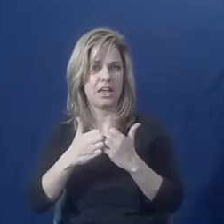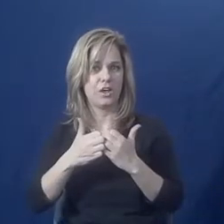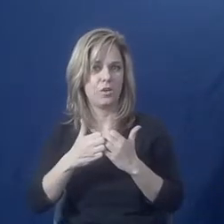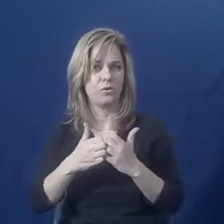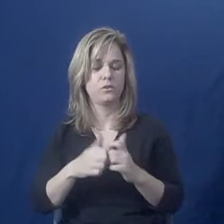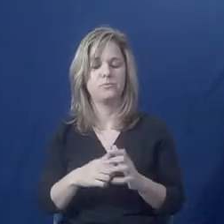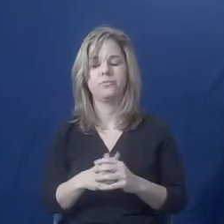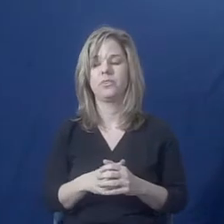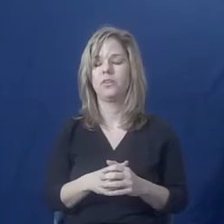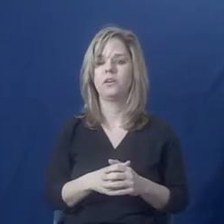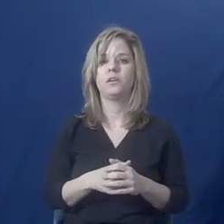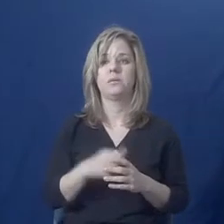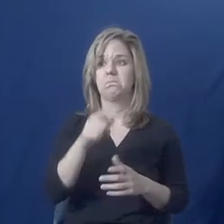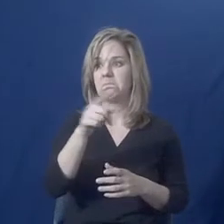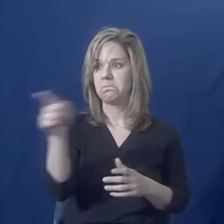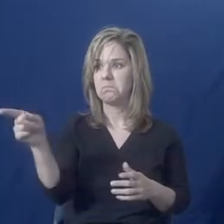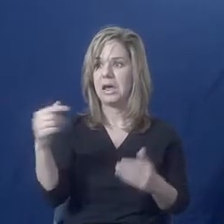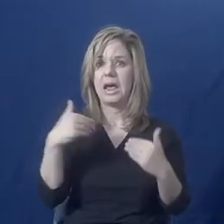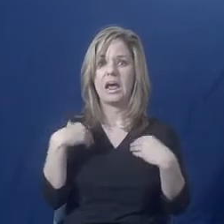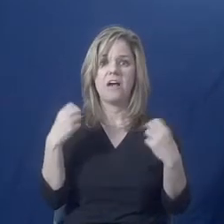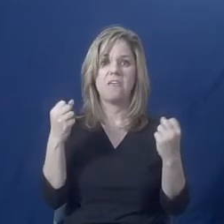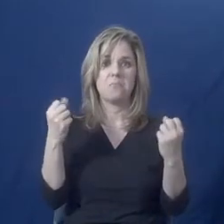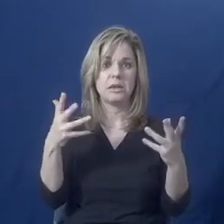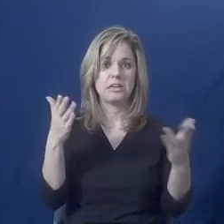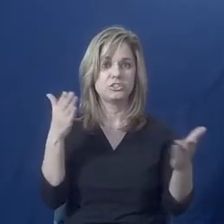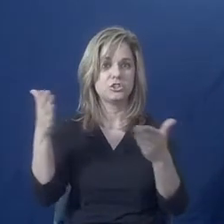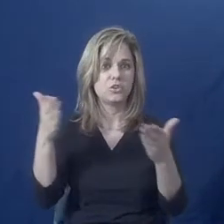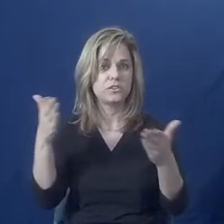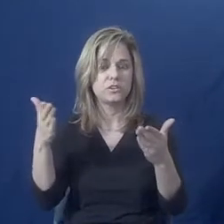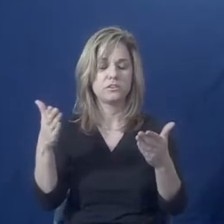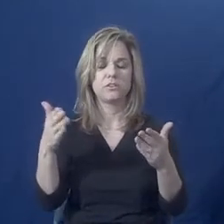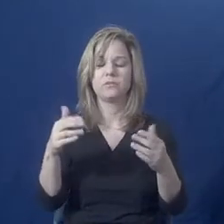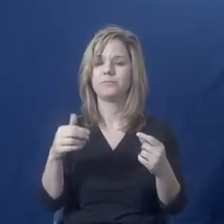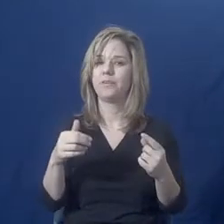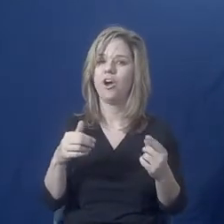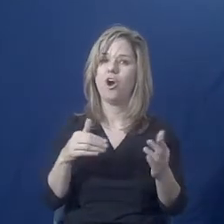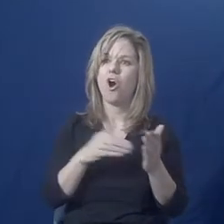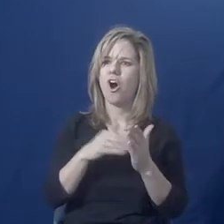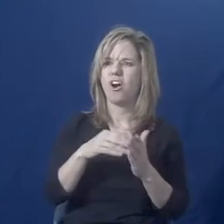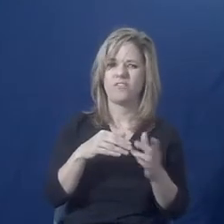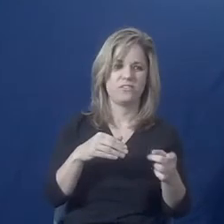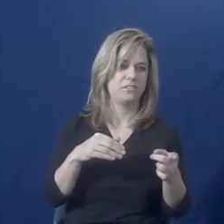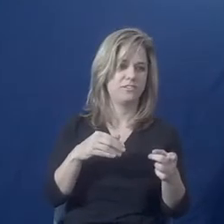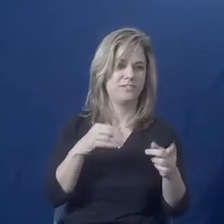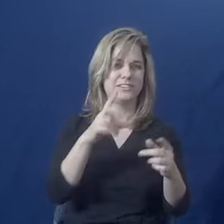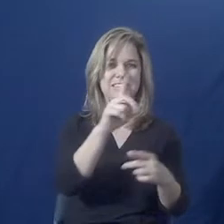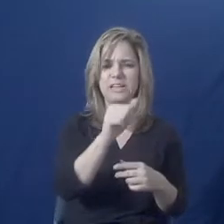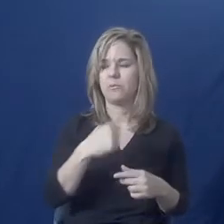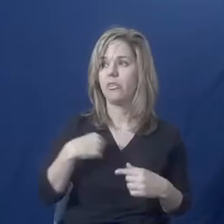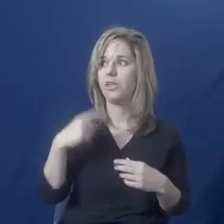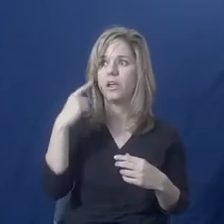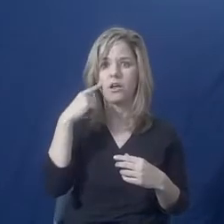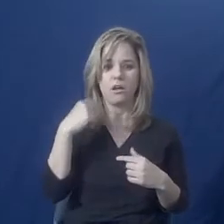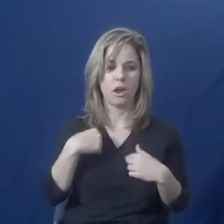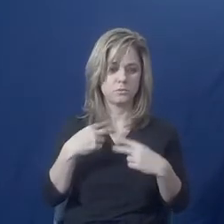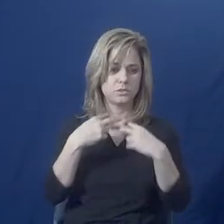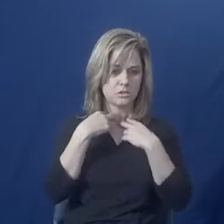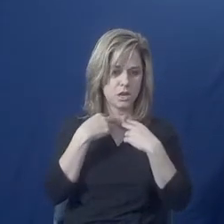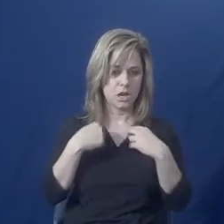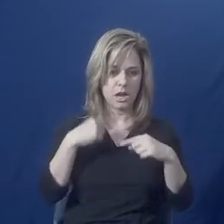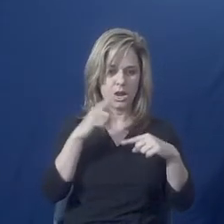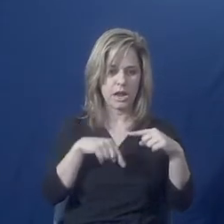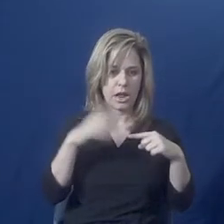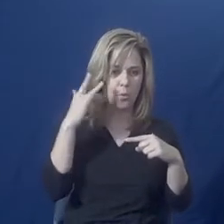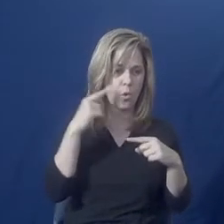there. And so sometimes people think, well, I can't leave because no one else will do this for me. But that's not